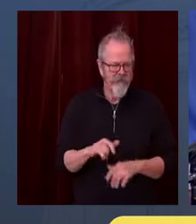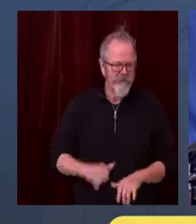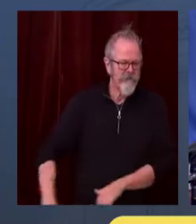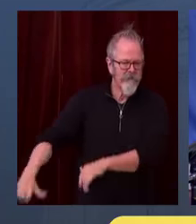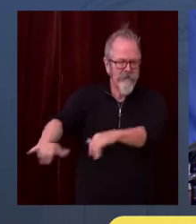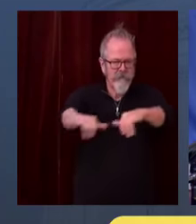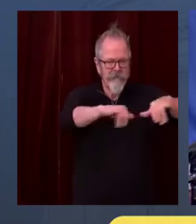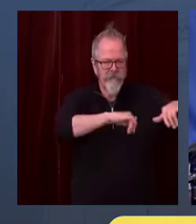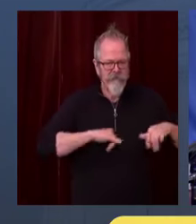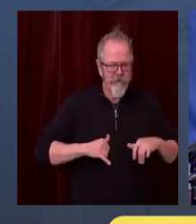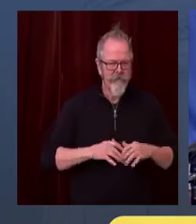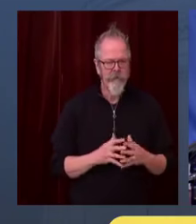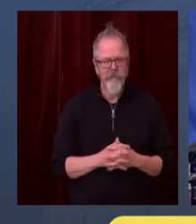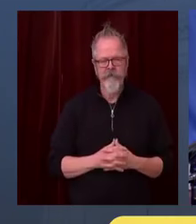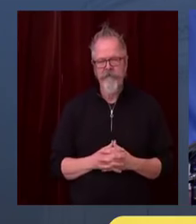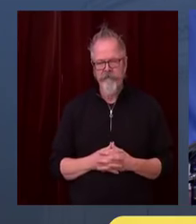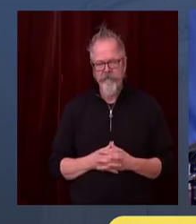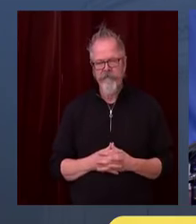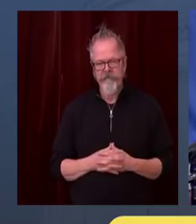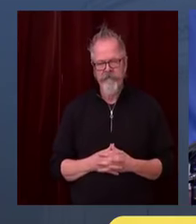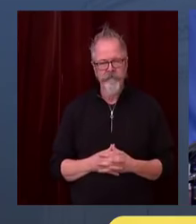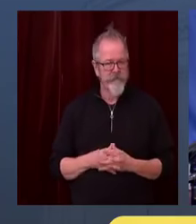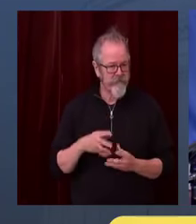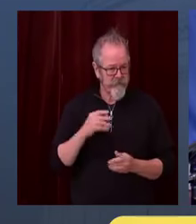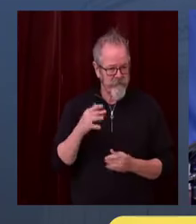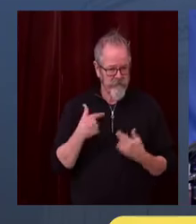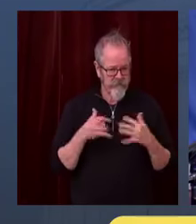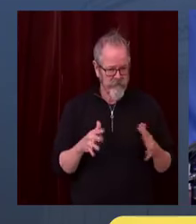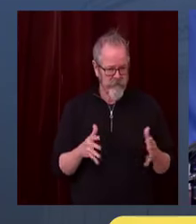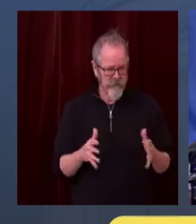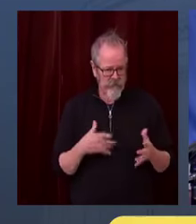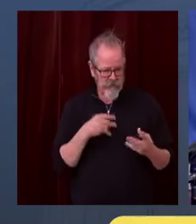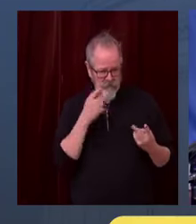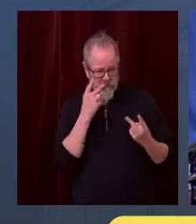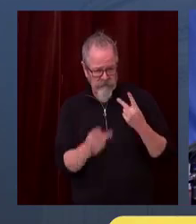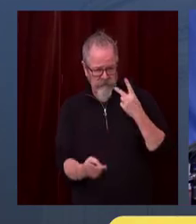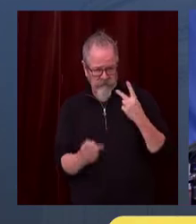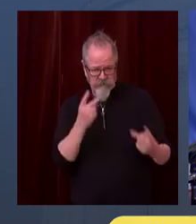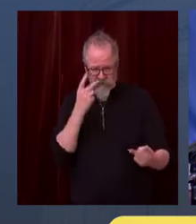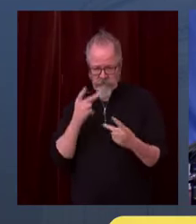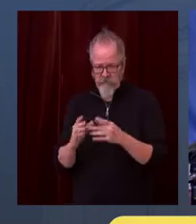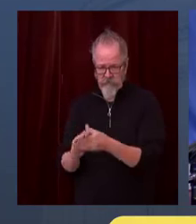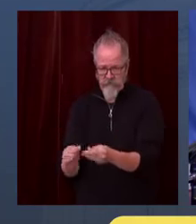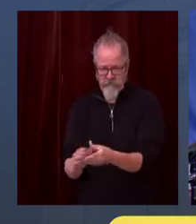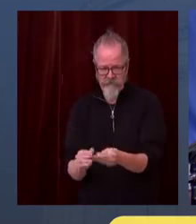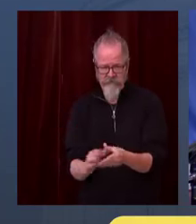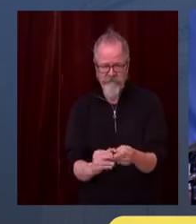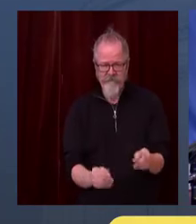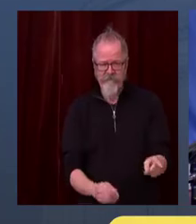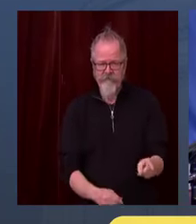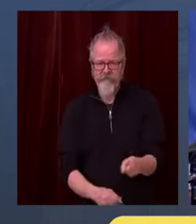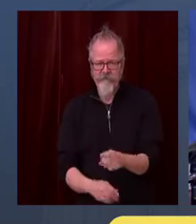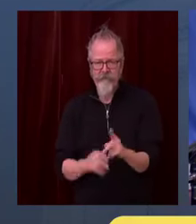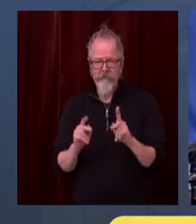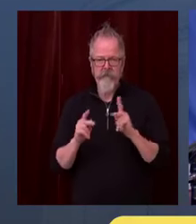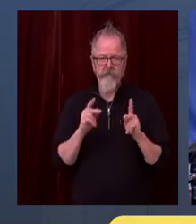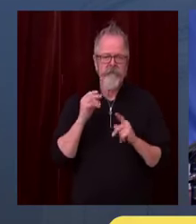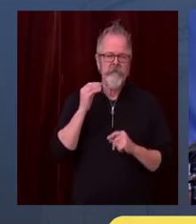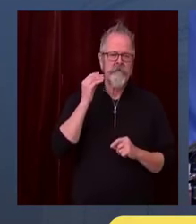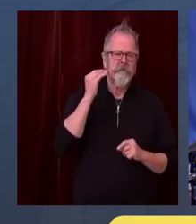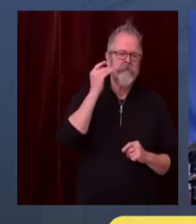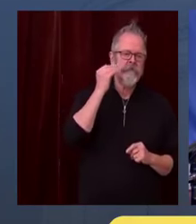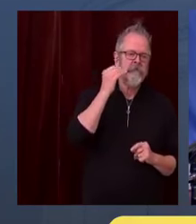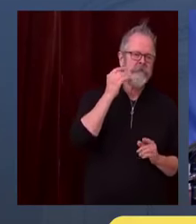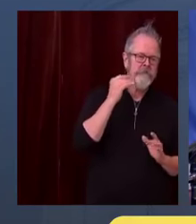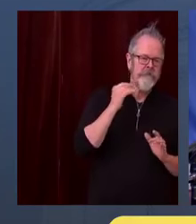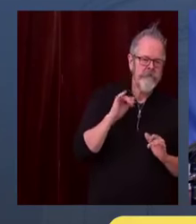last few days of more people sort of thinking about these things. Since Trudy and I addressed the state a few days ago, I've